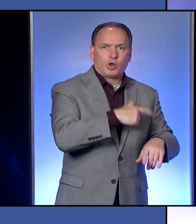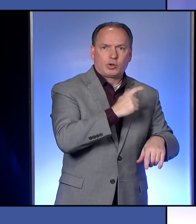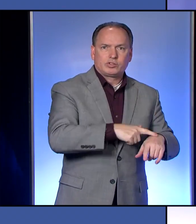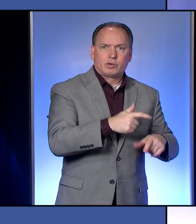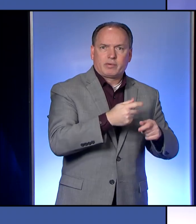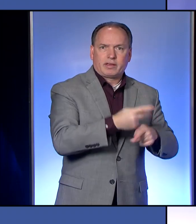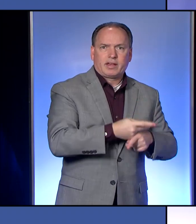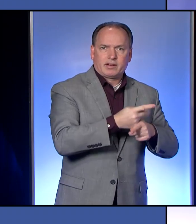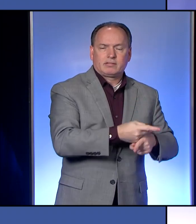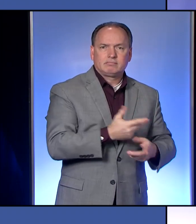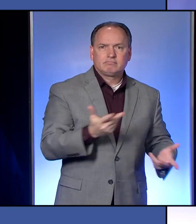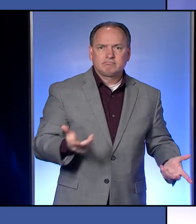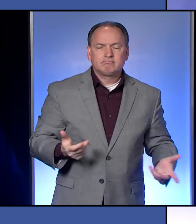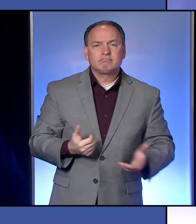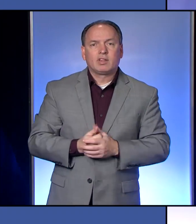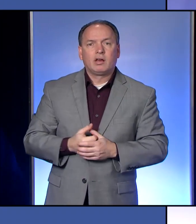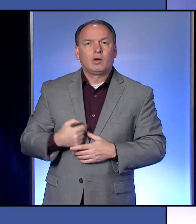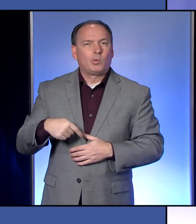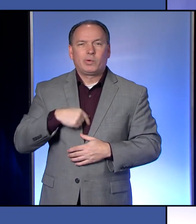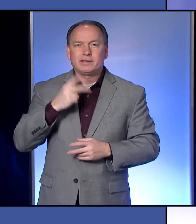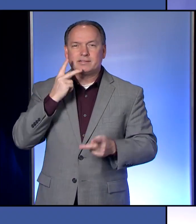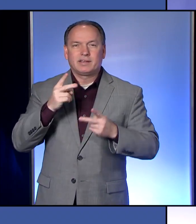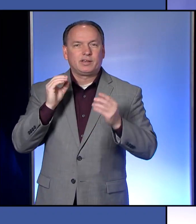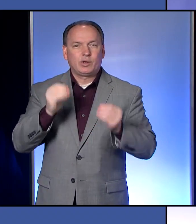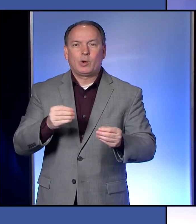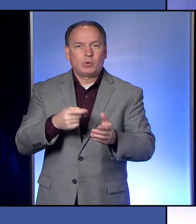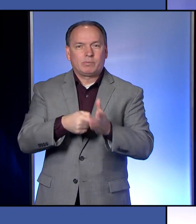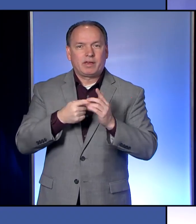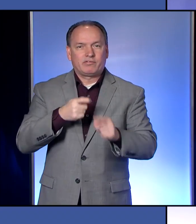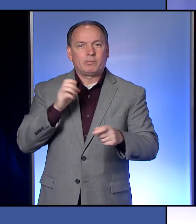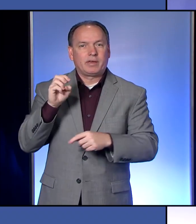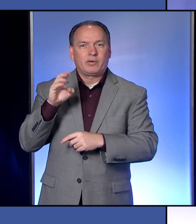We see no demand from Erie County or from Erie County residents.